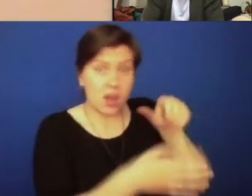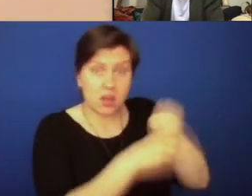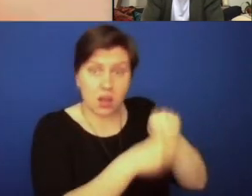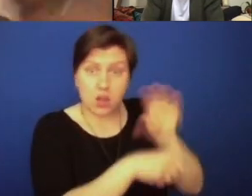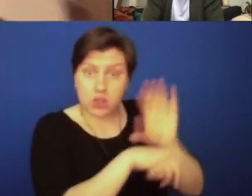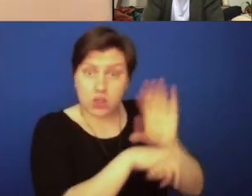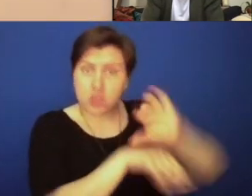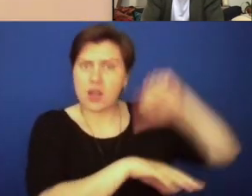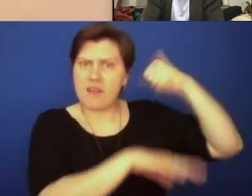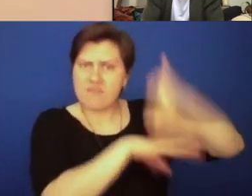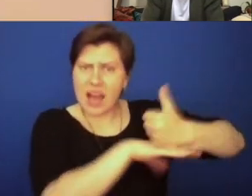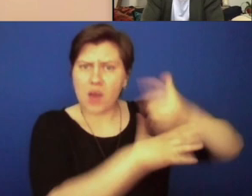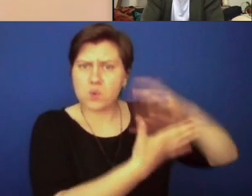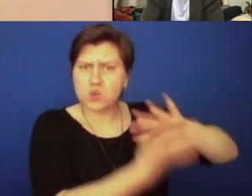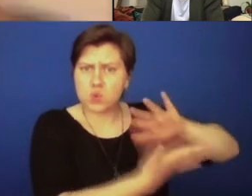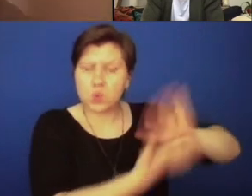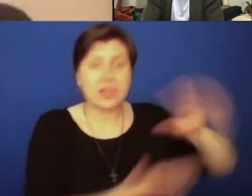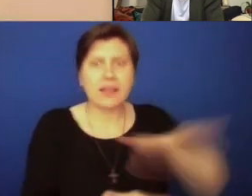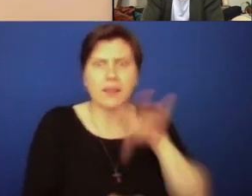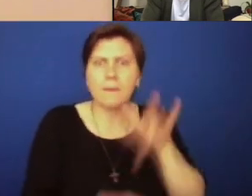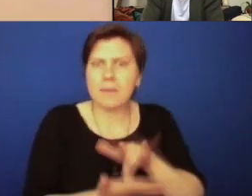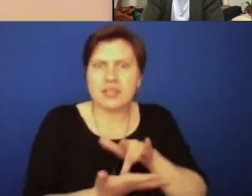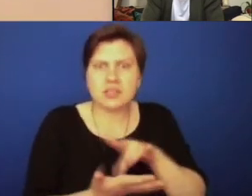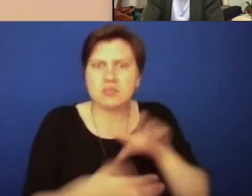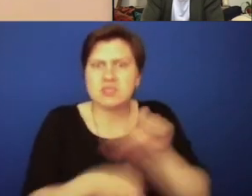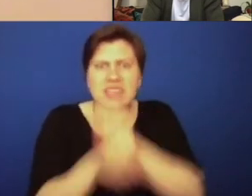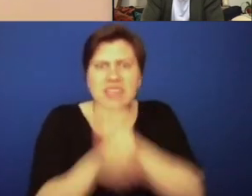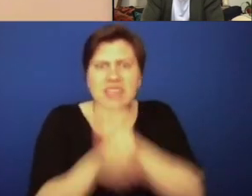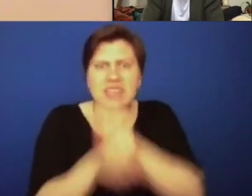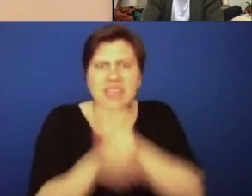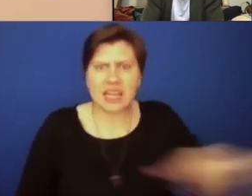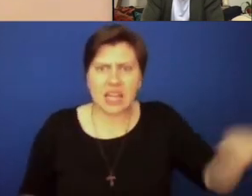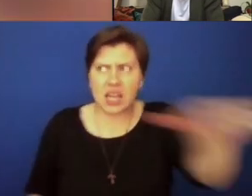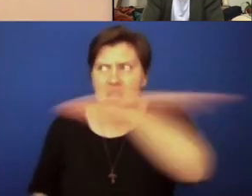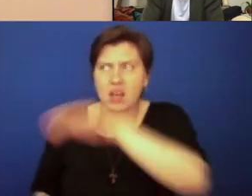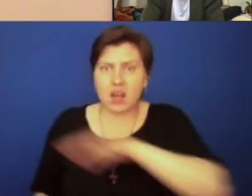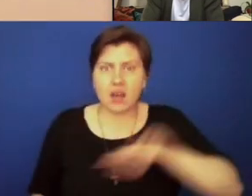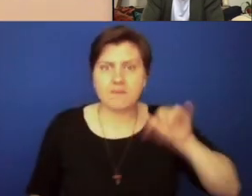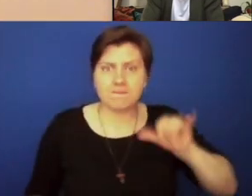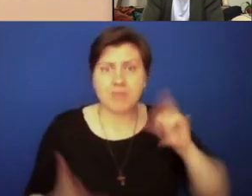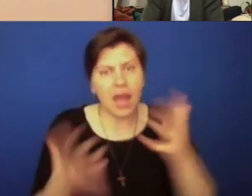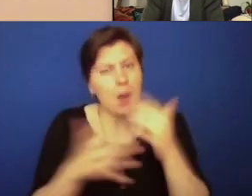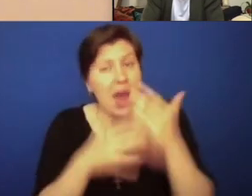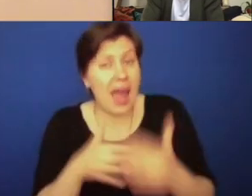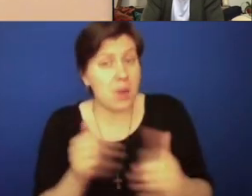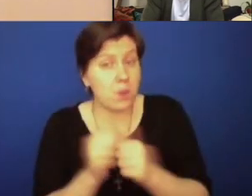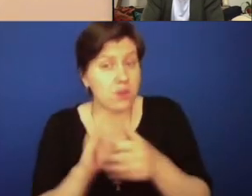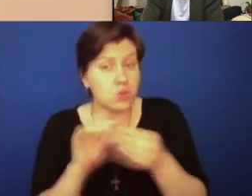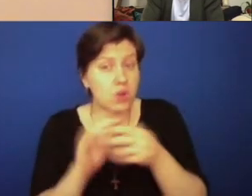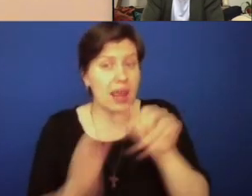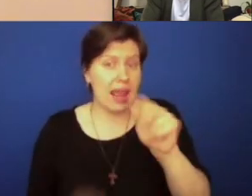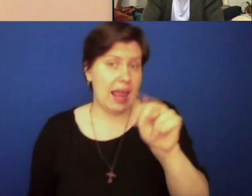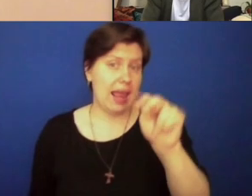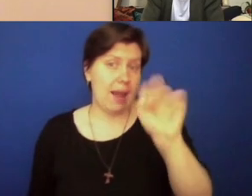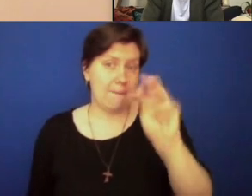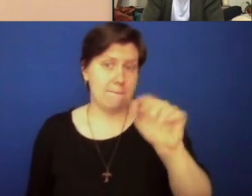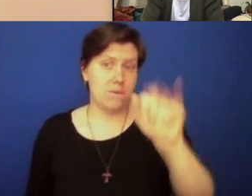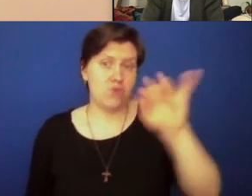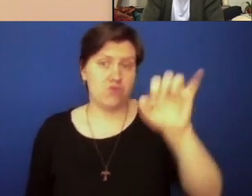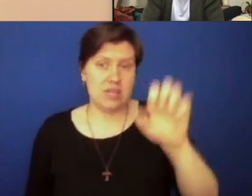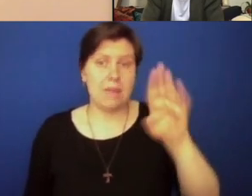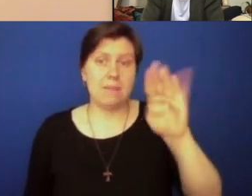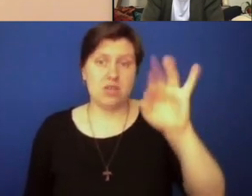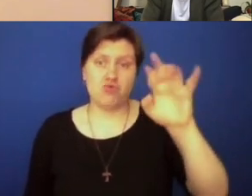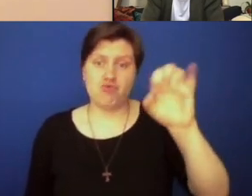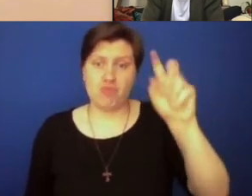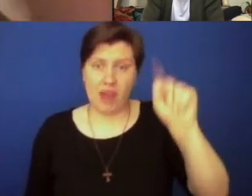in their church, to found schools in the midst of, you know, slavery around them. I just want to end with the story of Anne-Marie Beecraft, who became